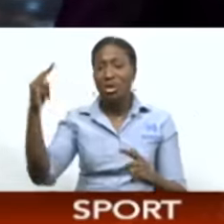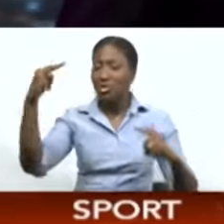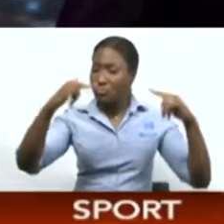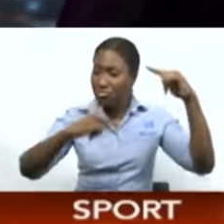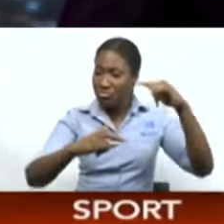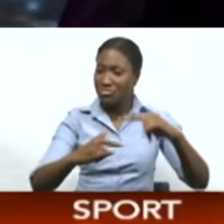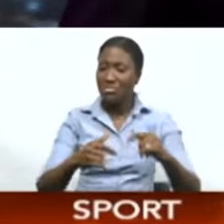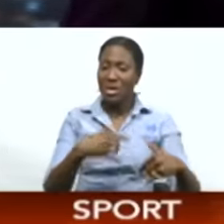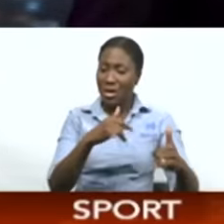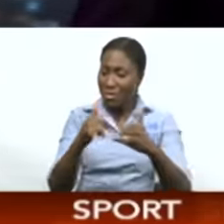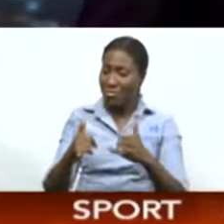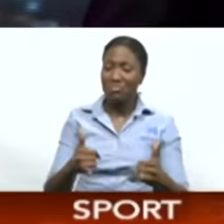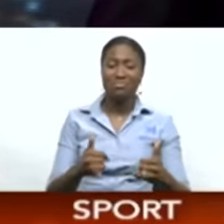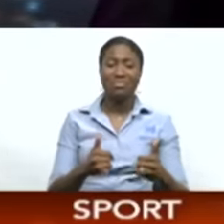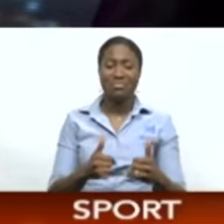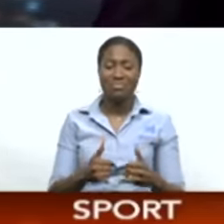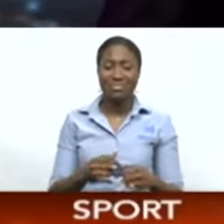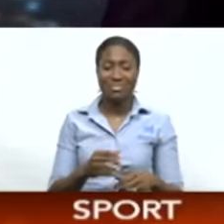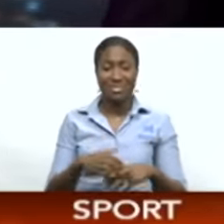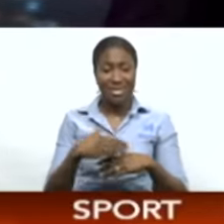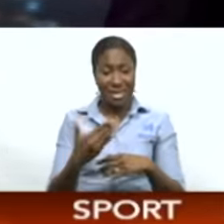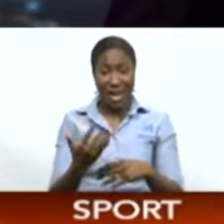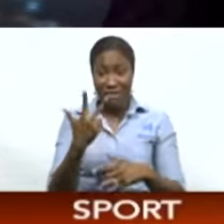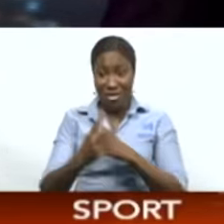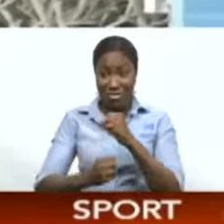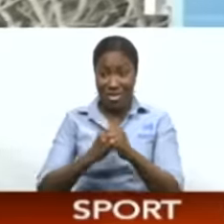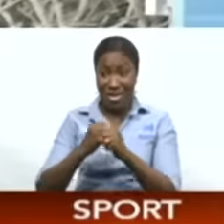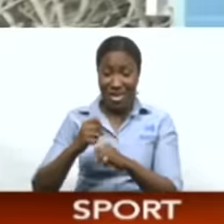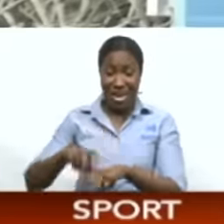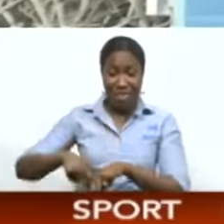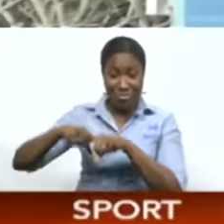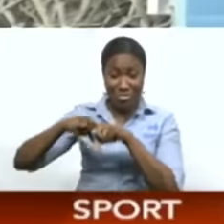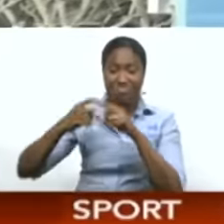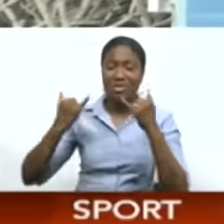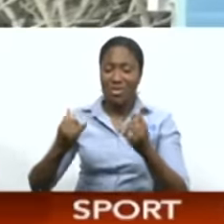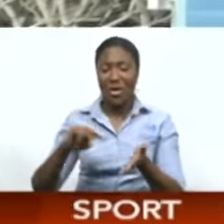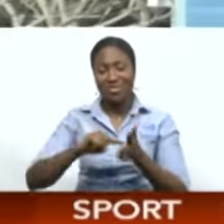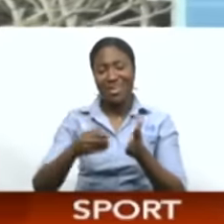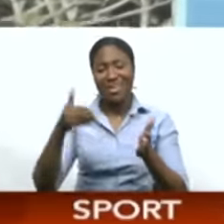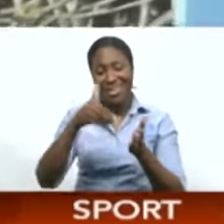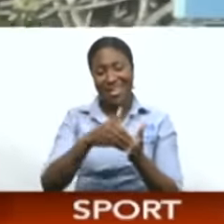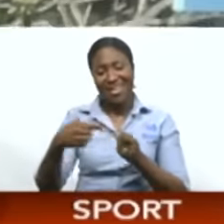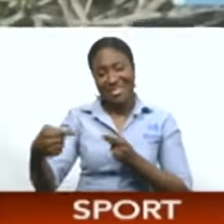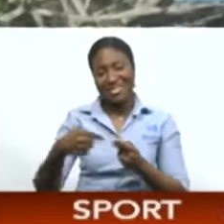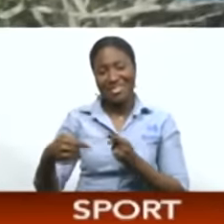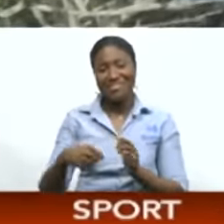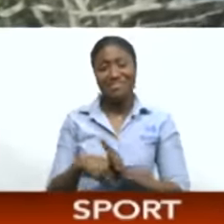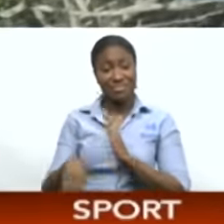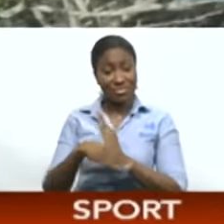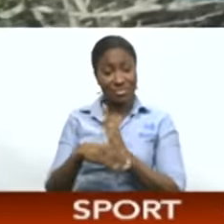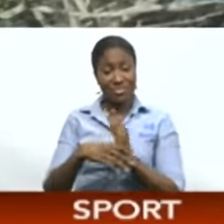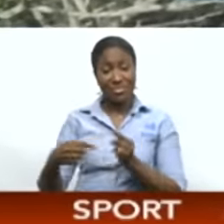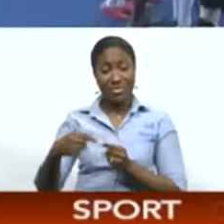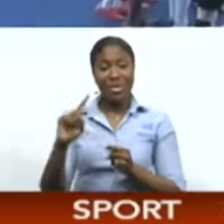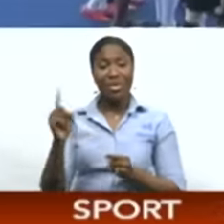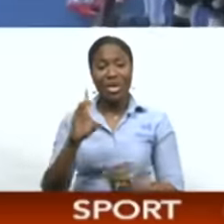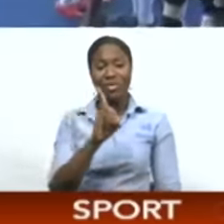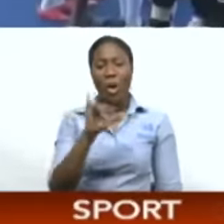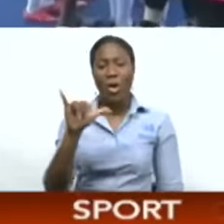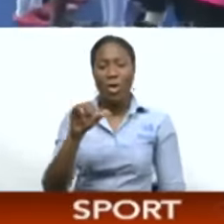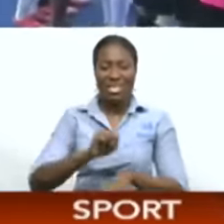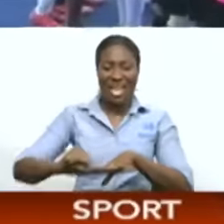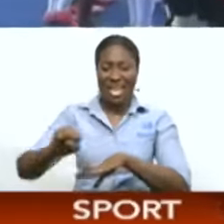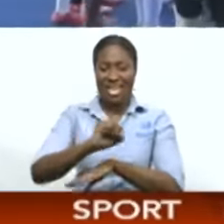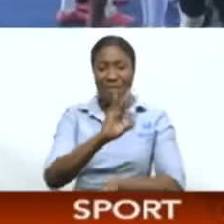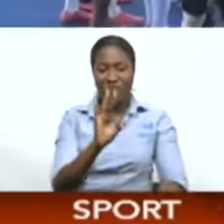honours, made a comeback after a three-year break. The four-day Tobago Masters football tournament shifted to the Dwight York Stadium on Friday,